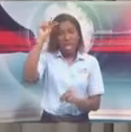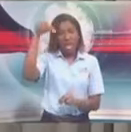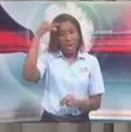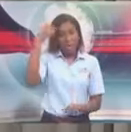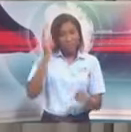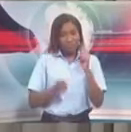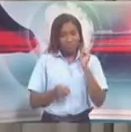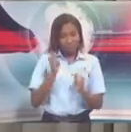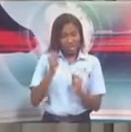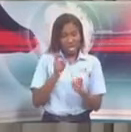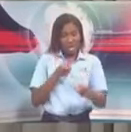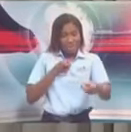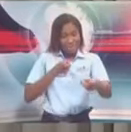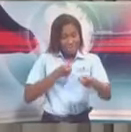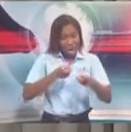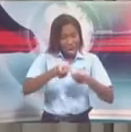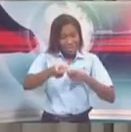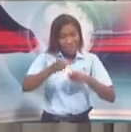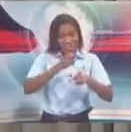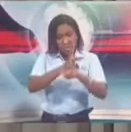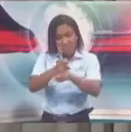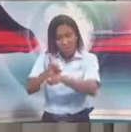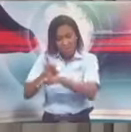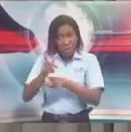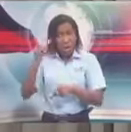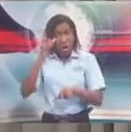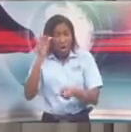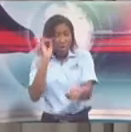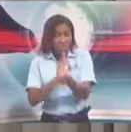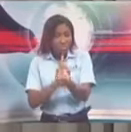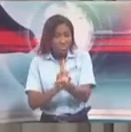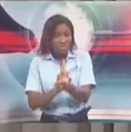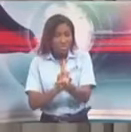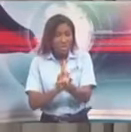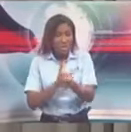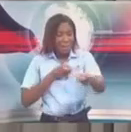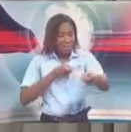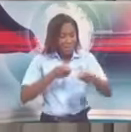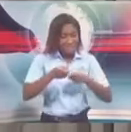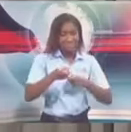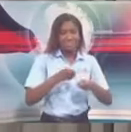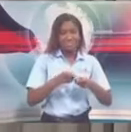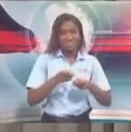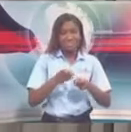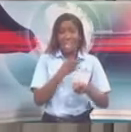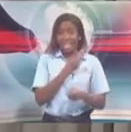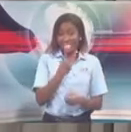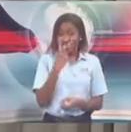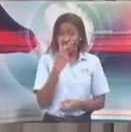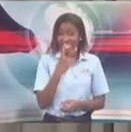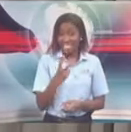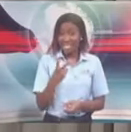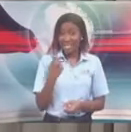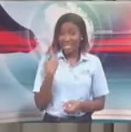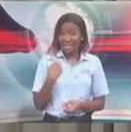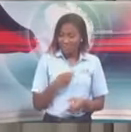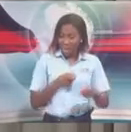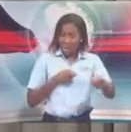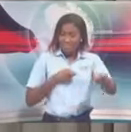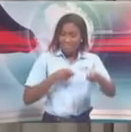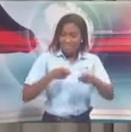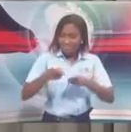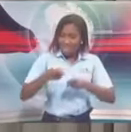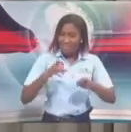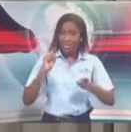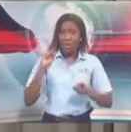getting the advice and consultation of public health experts, the population here. And as you've been seeing, we are carefully managing those returning